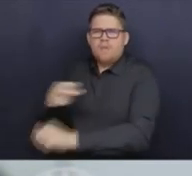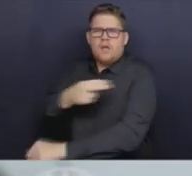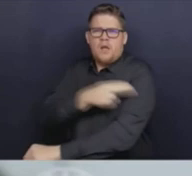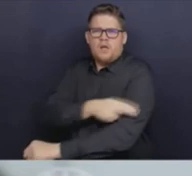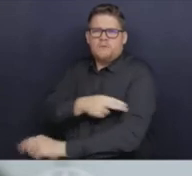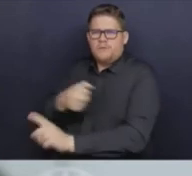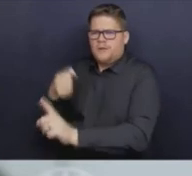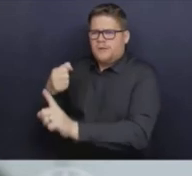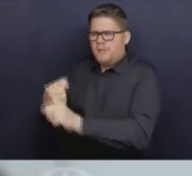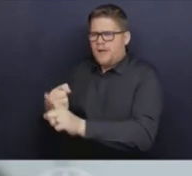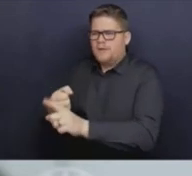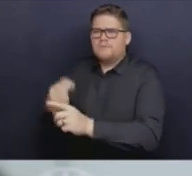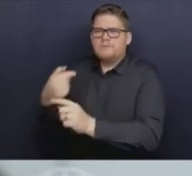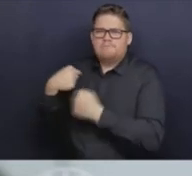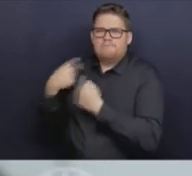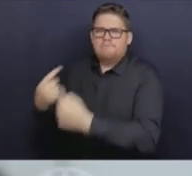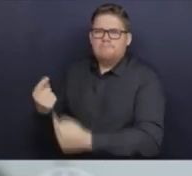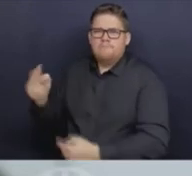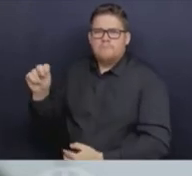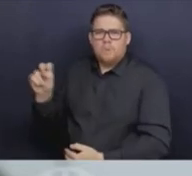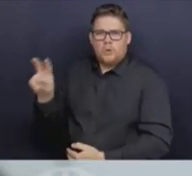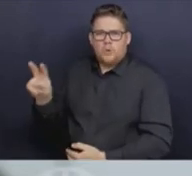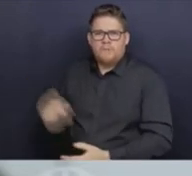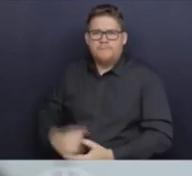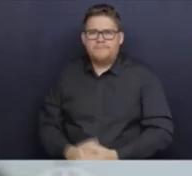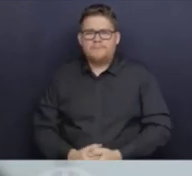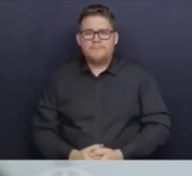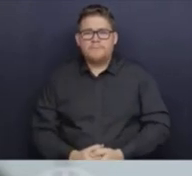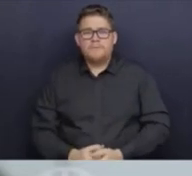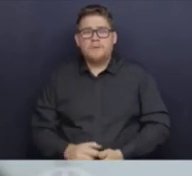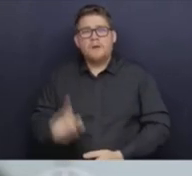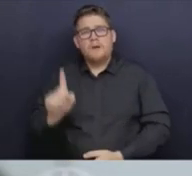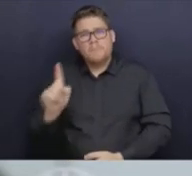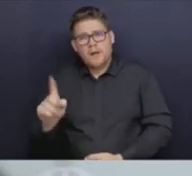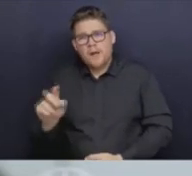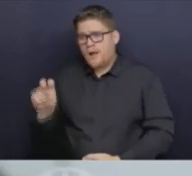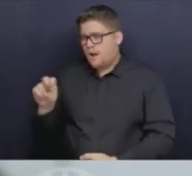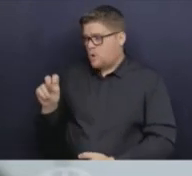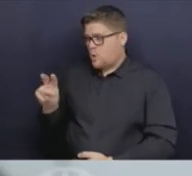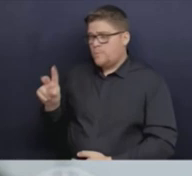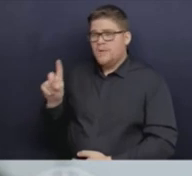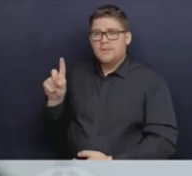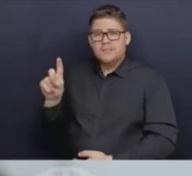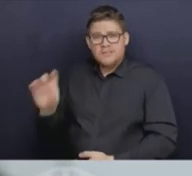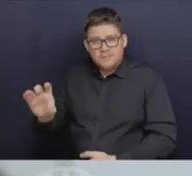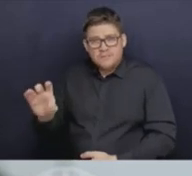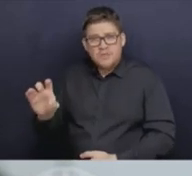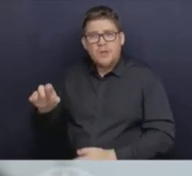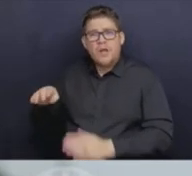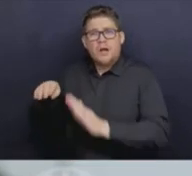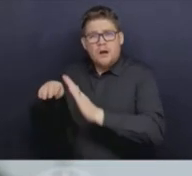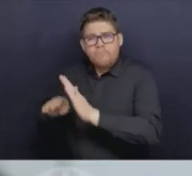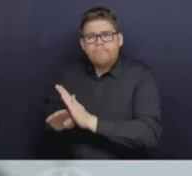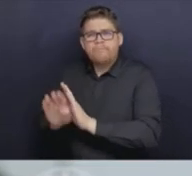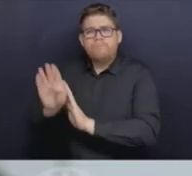And thanks to many people getting vaccinated and what we did, we start to see